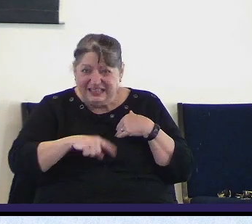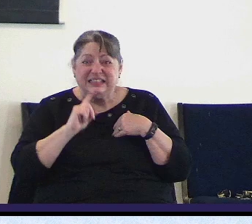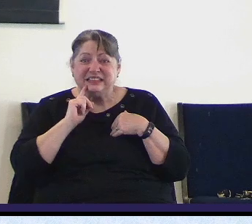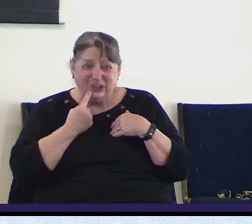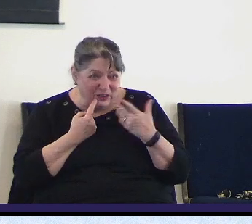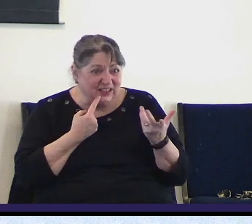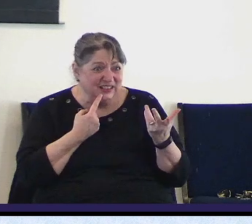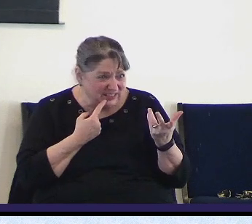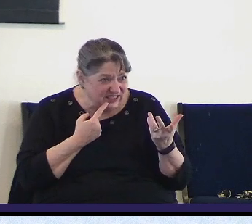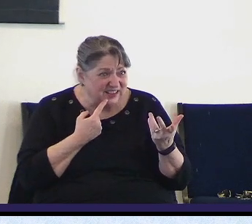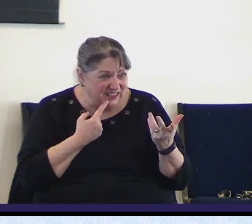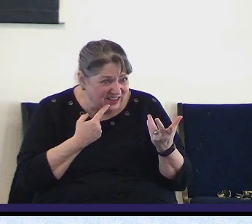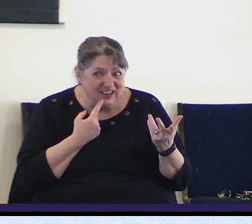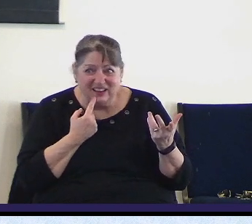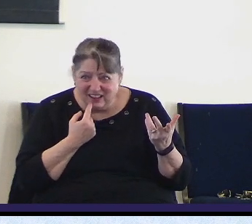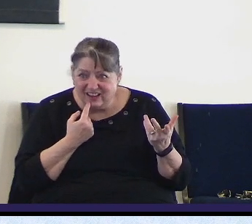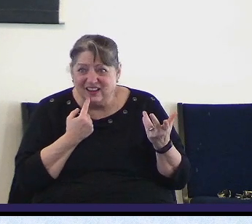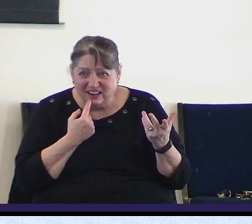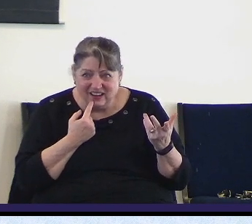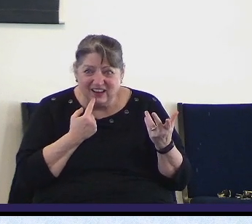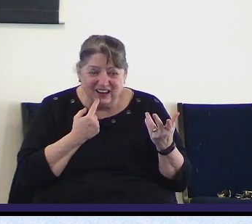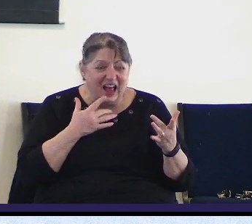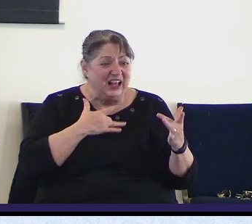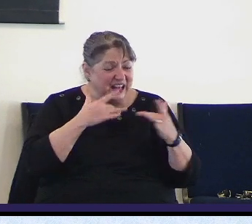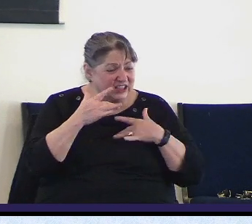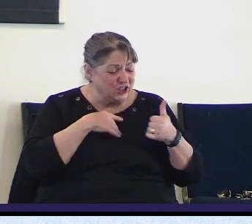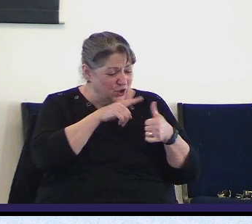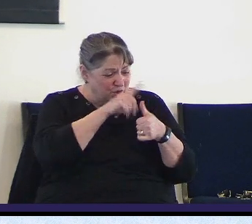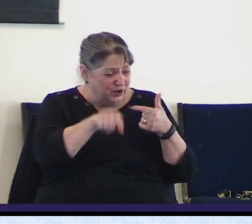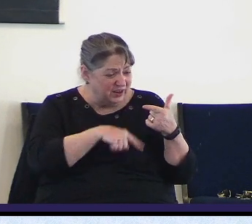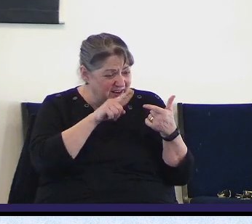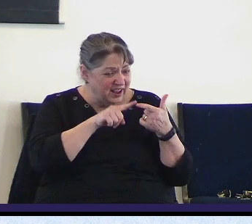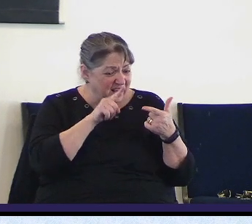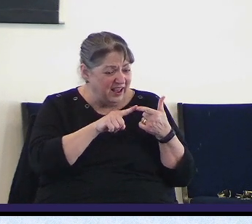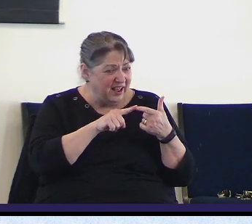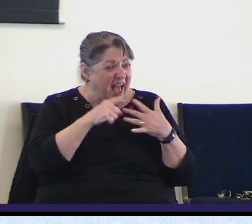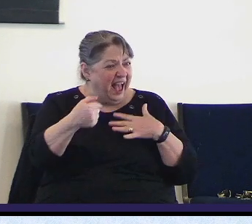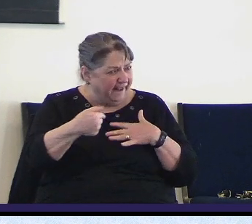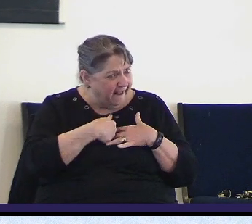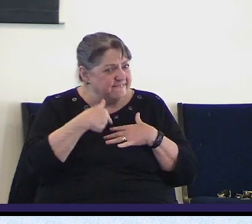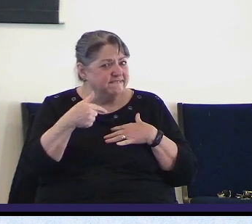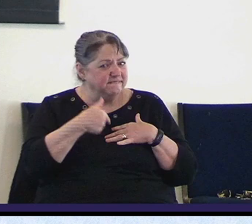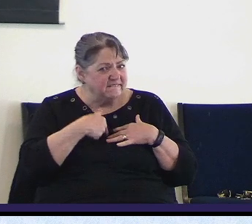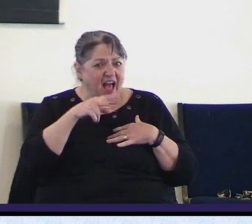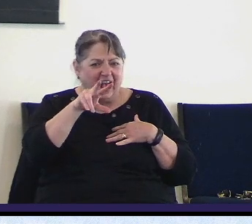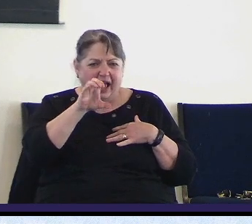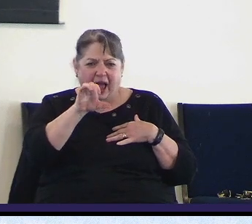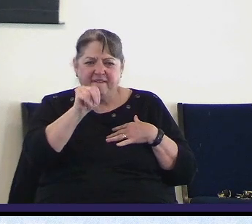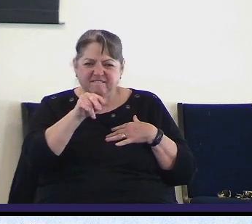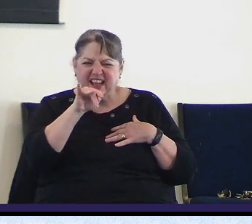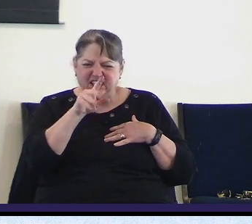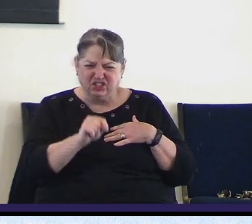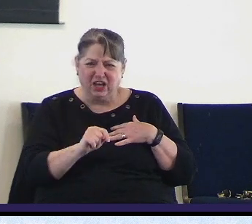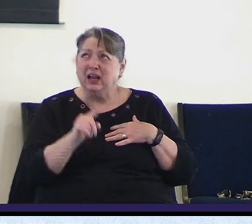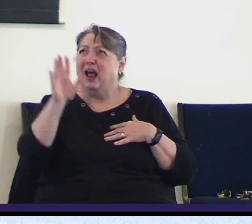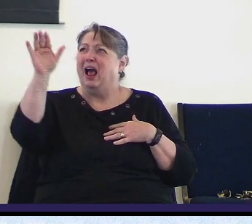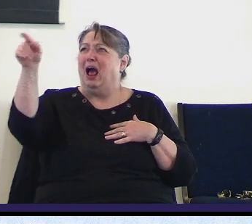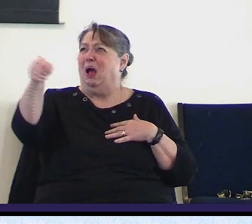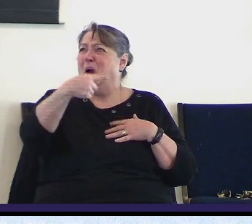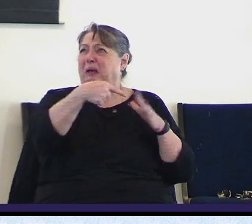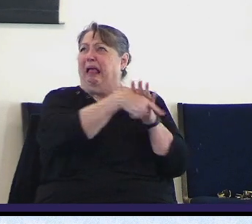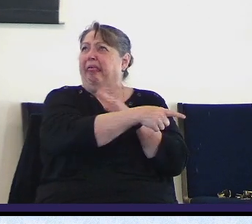his concern his conviction yeah he prayed that they'd be removed but he